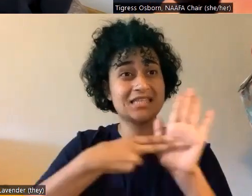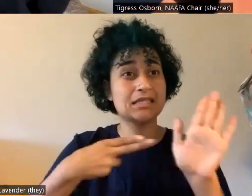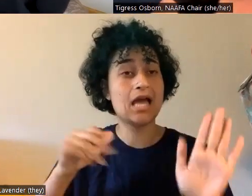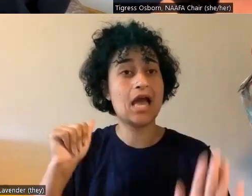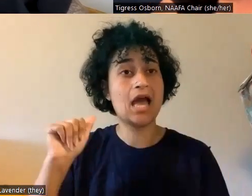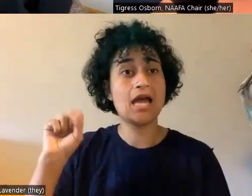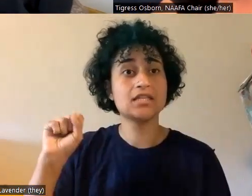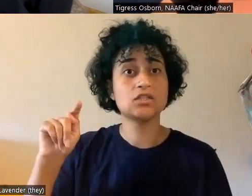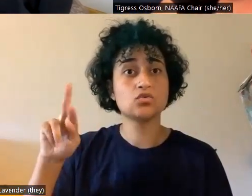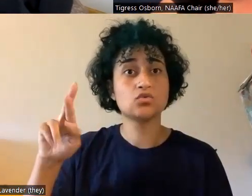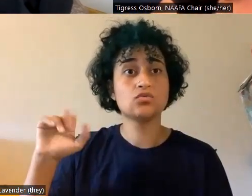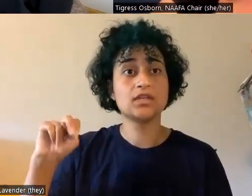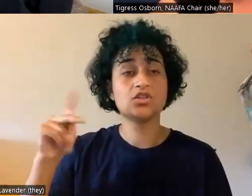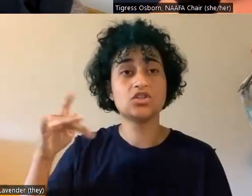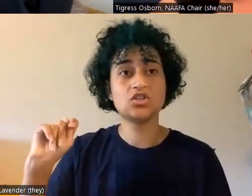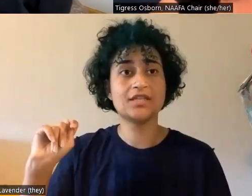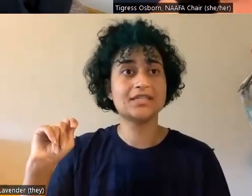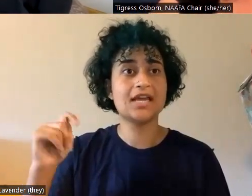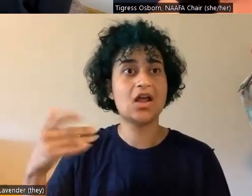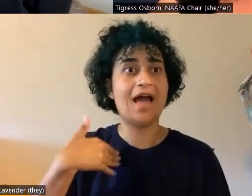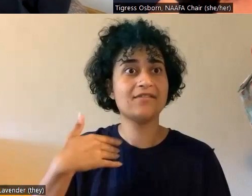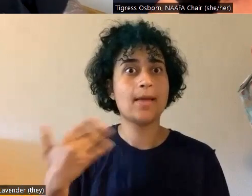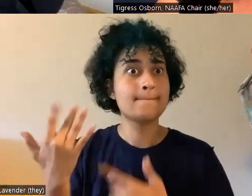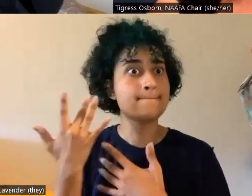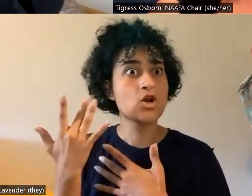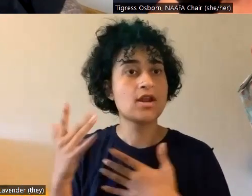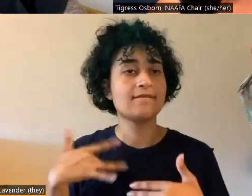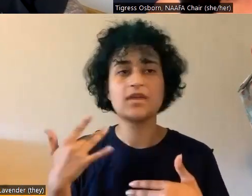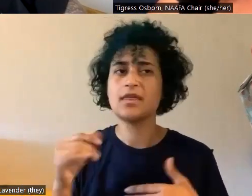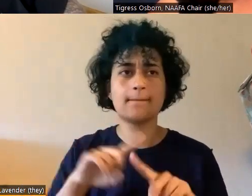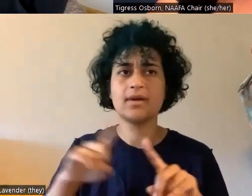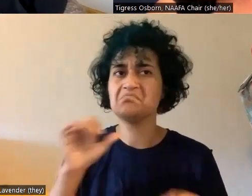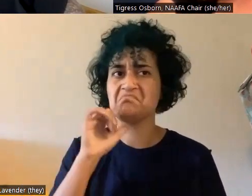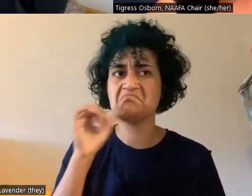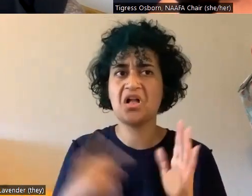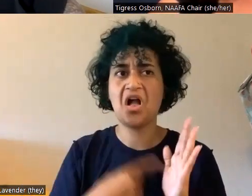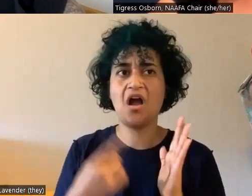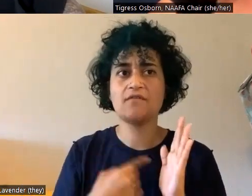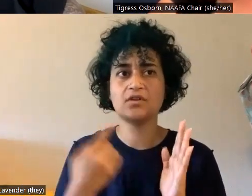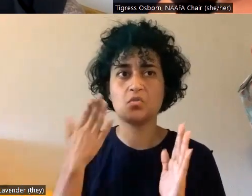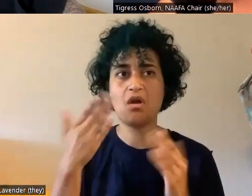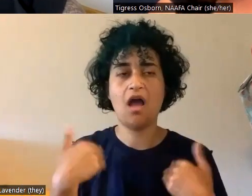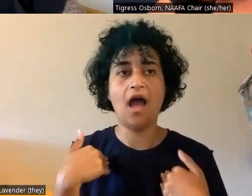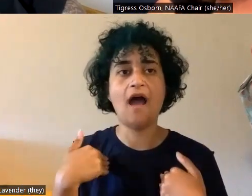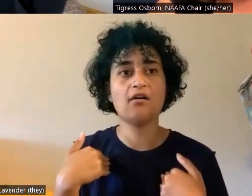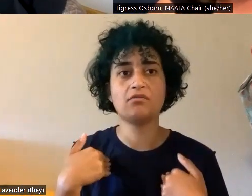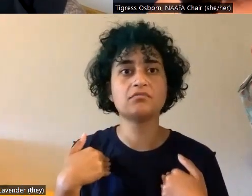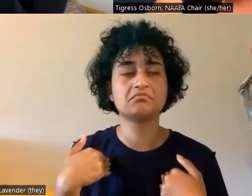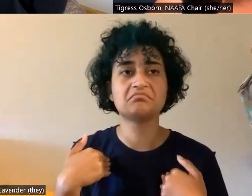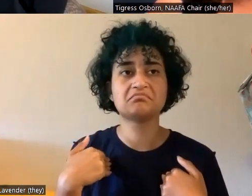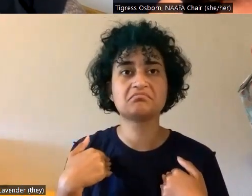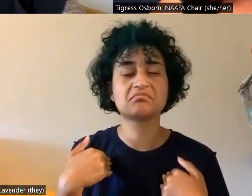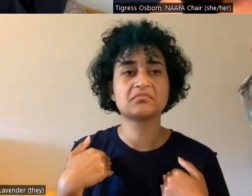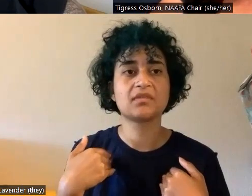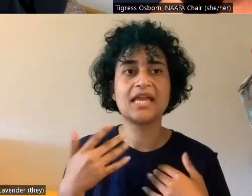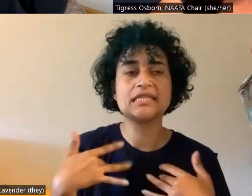alcohol has, but it really, um, often does not, you know, unless if, even if you have something that's a little open as bug bite or scratch or whatever,